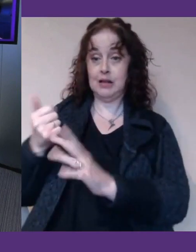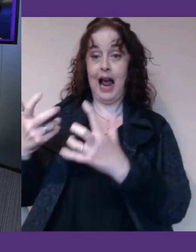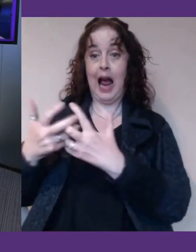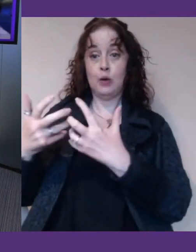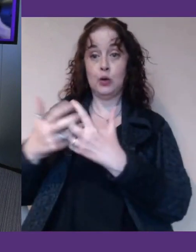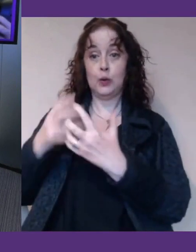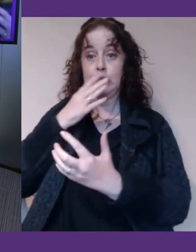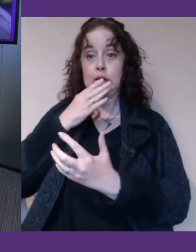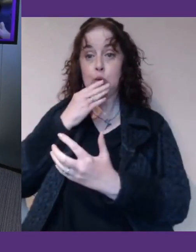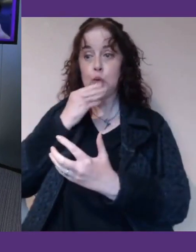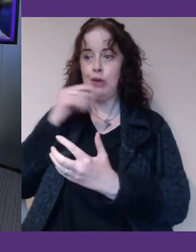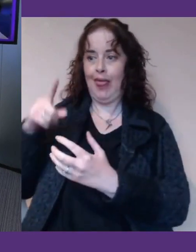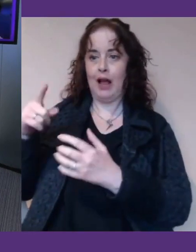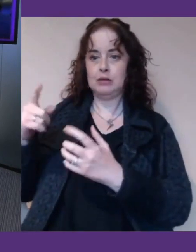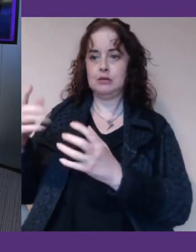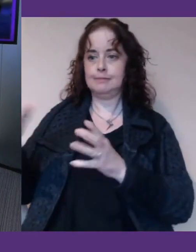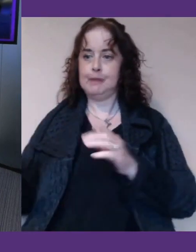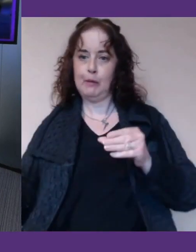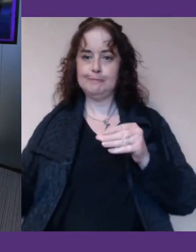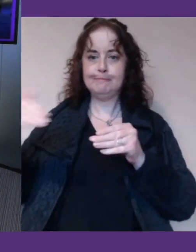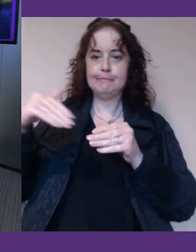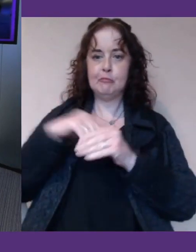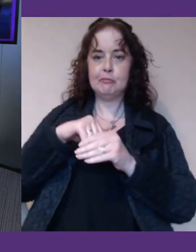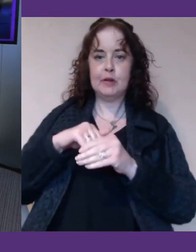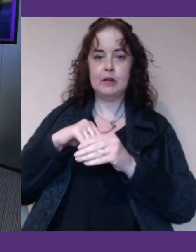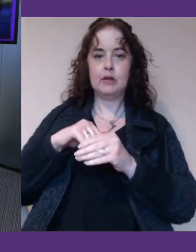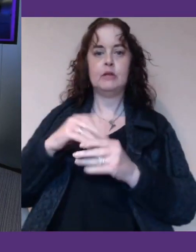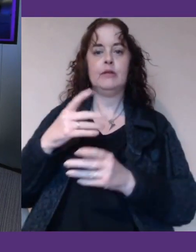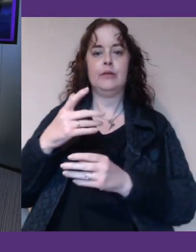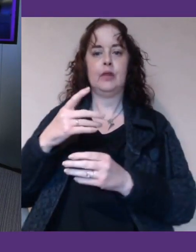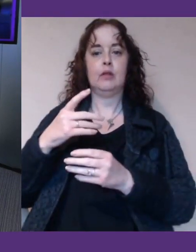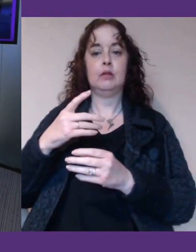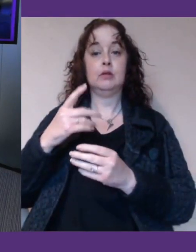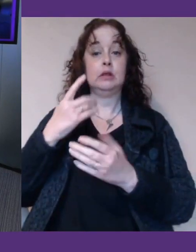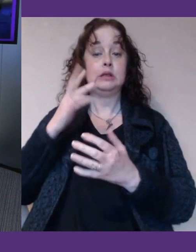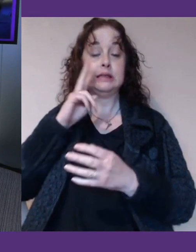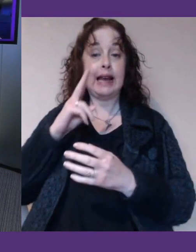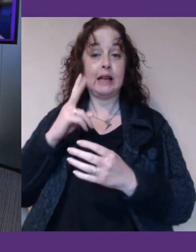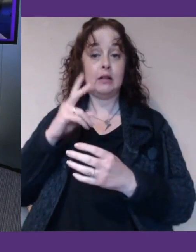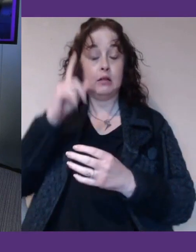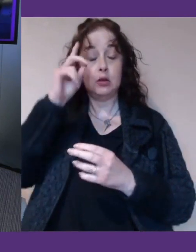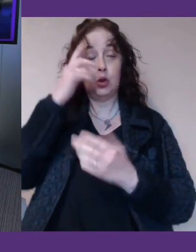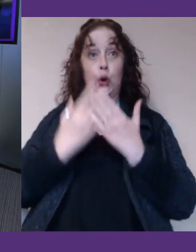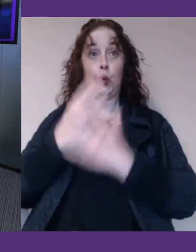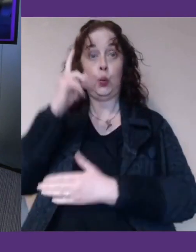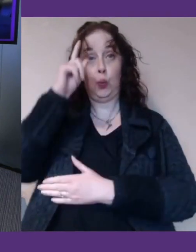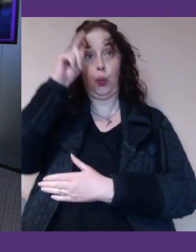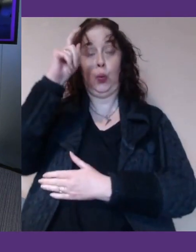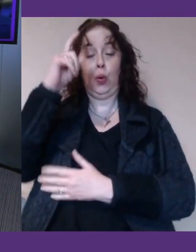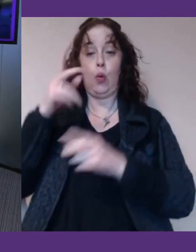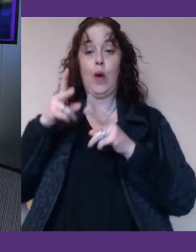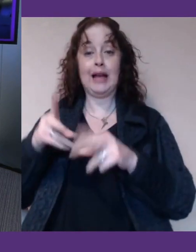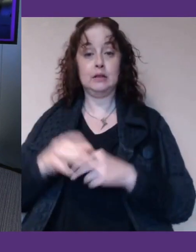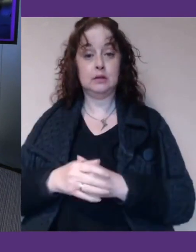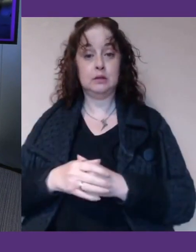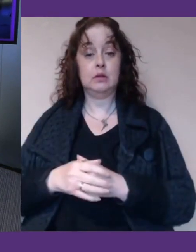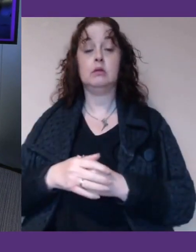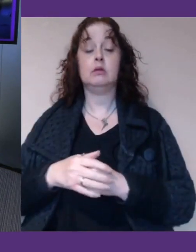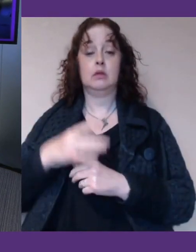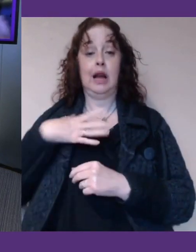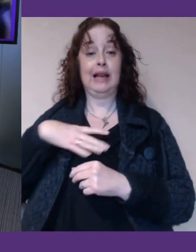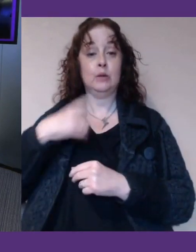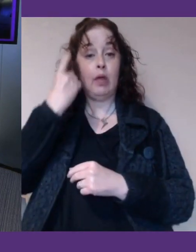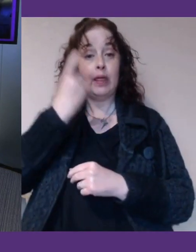we're seeing people address that in really innovative ways. But it's an effort where we really need to think about it holistically.